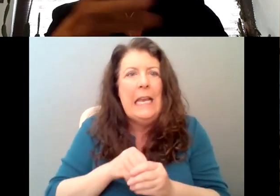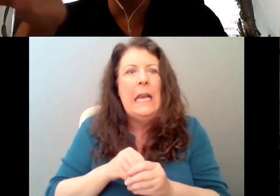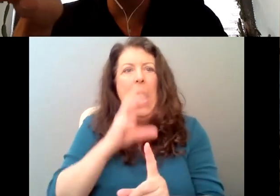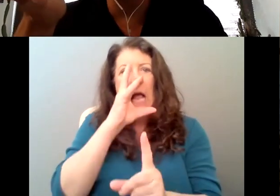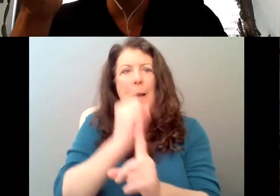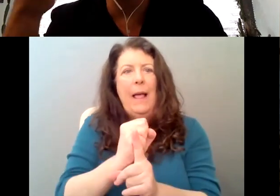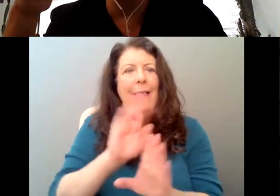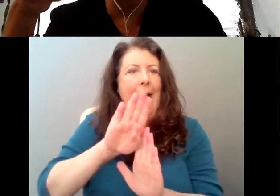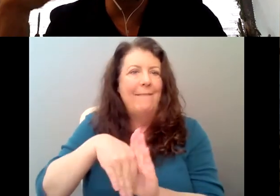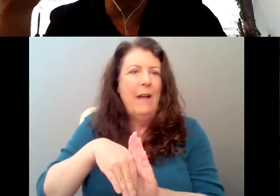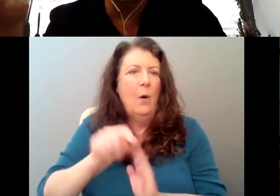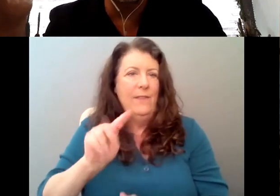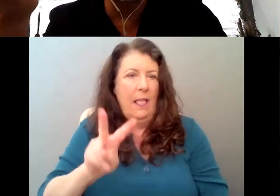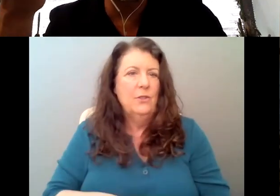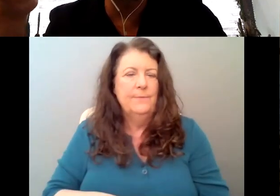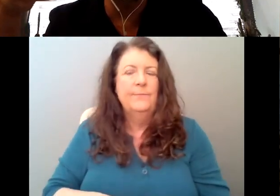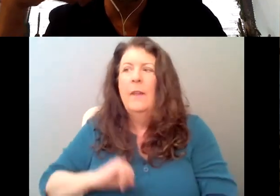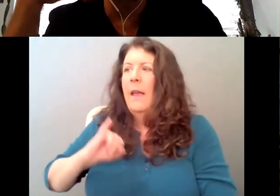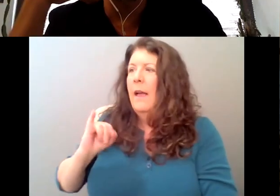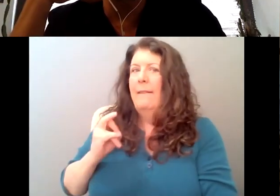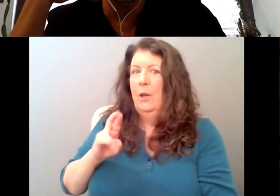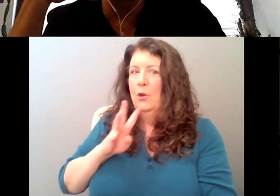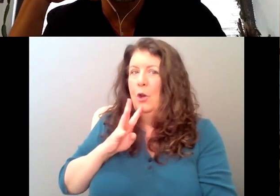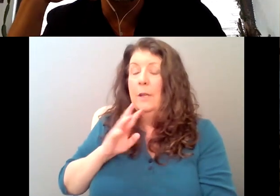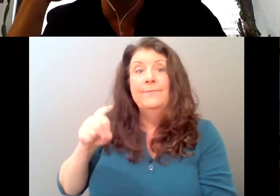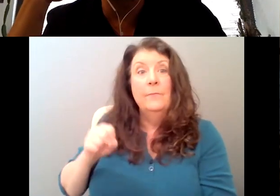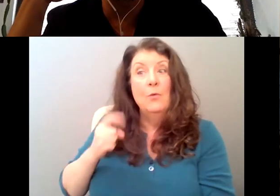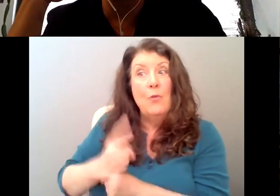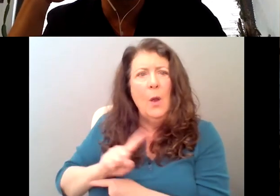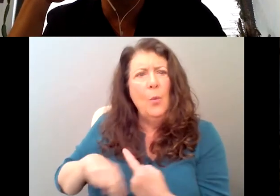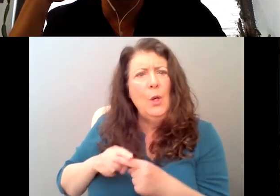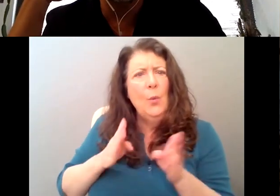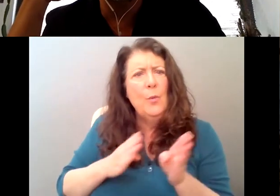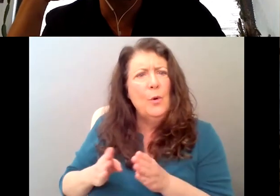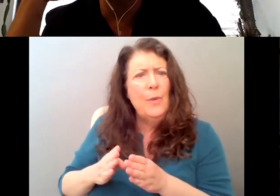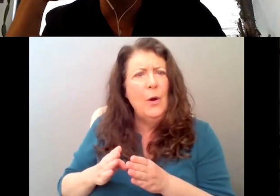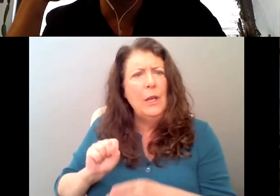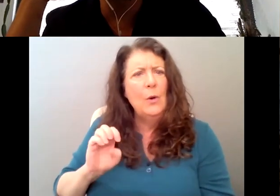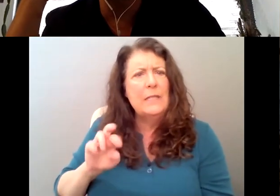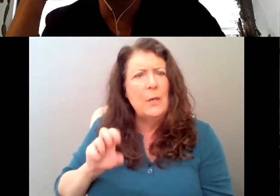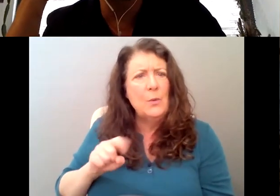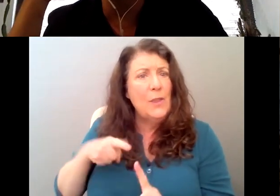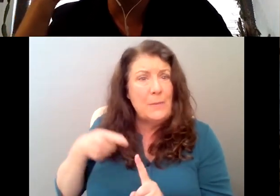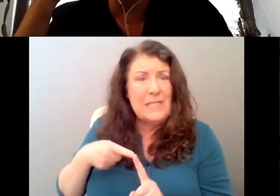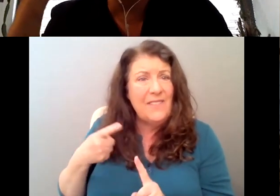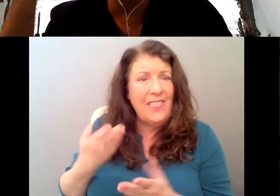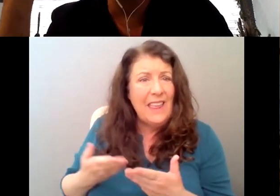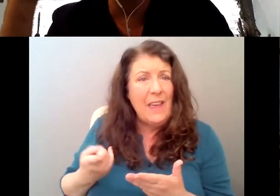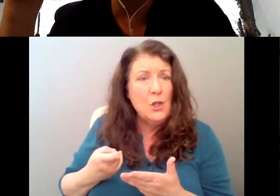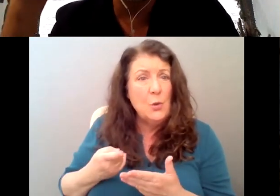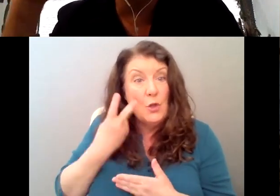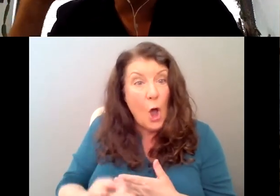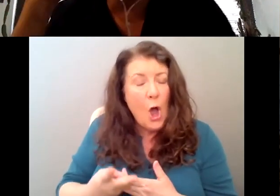speaking of that, was there, was when you were preparing the series, did you, was there anything particular that you saw or that you read that you wanted to